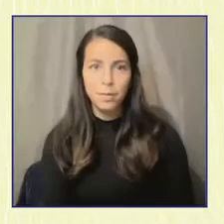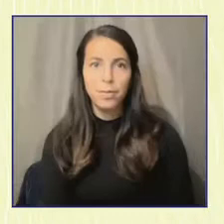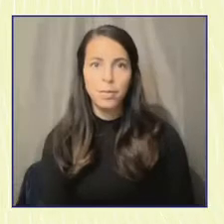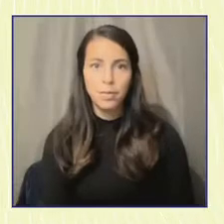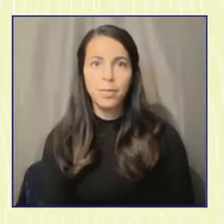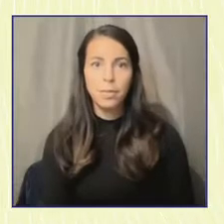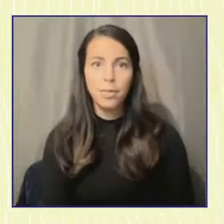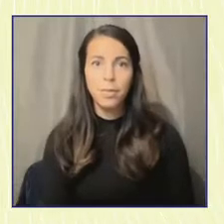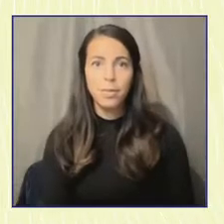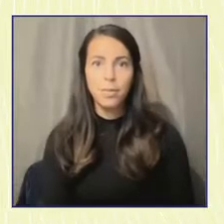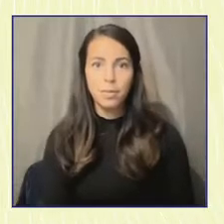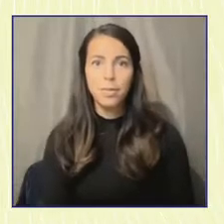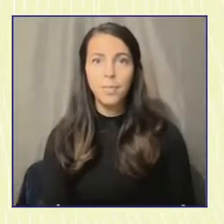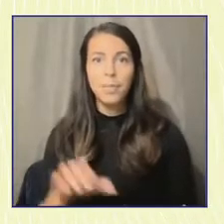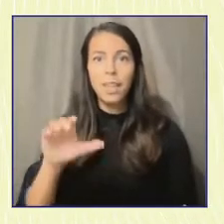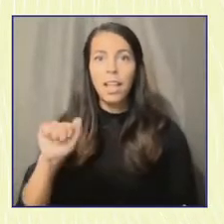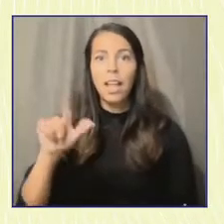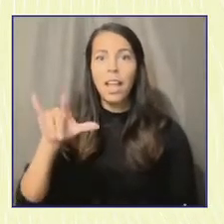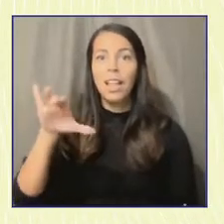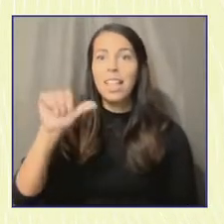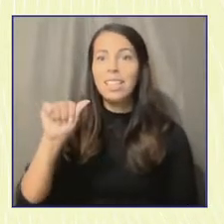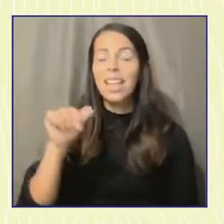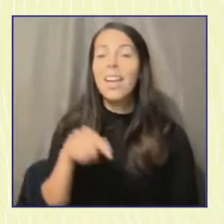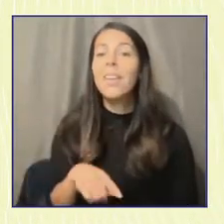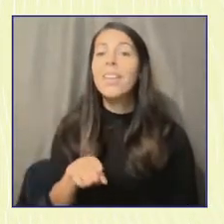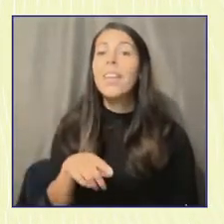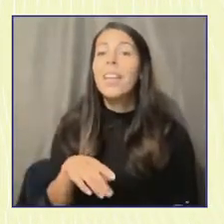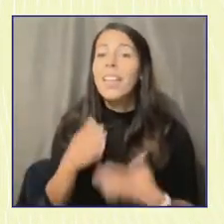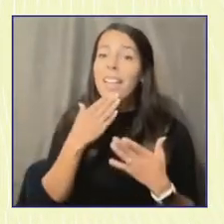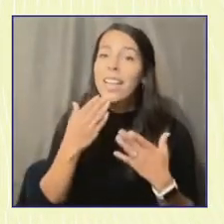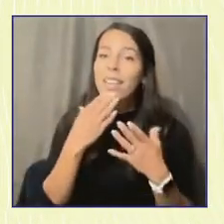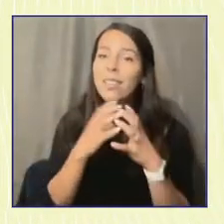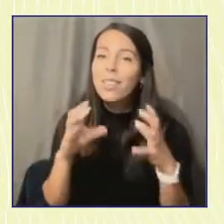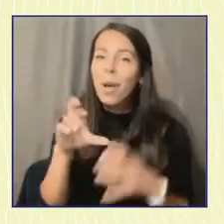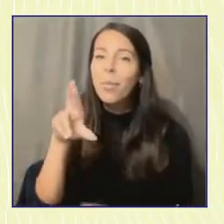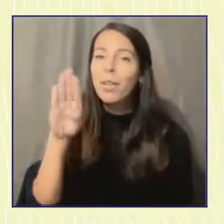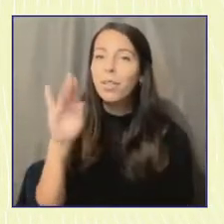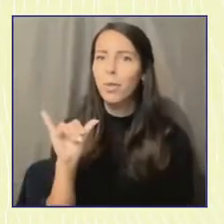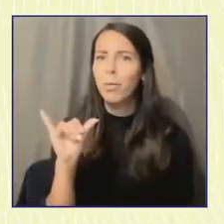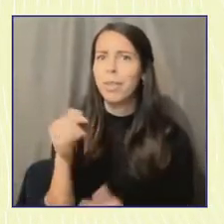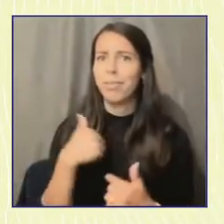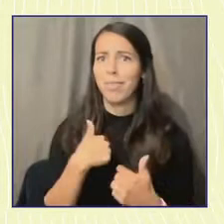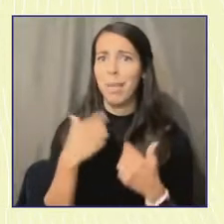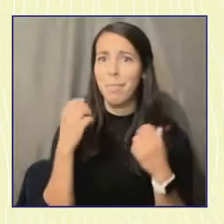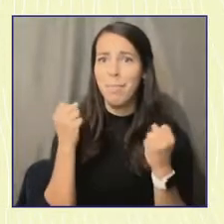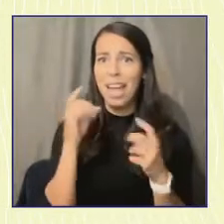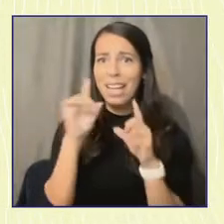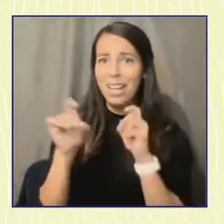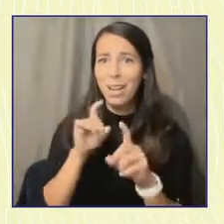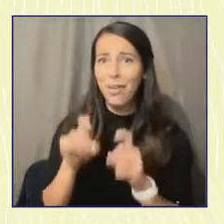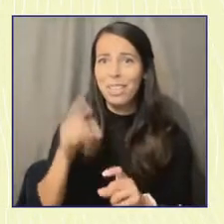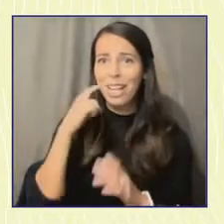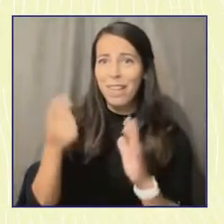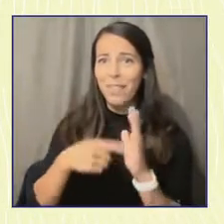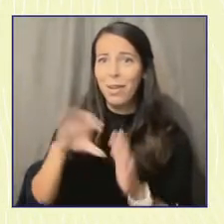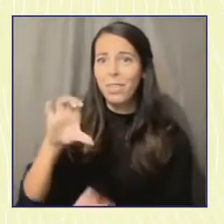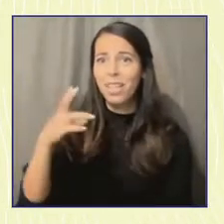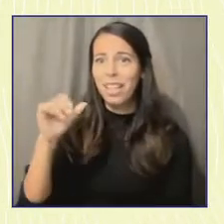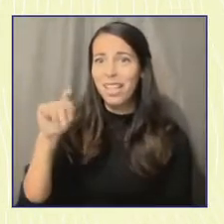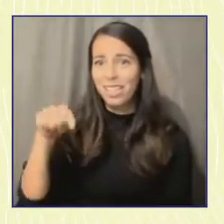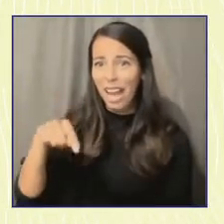Thank you so much, Ruby. And I got to say, I have so many questions for you, and there are questions that are popping up in the chat. So I'm going to try to